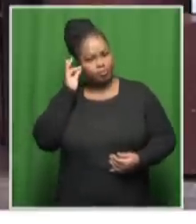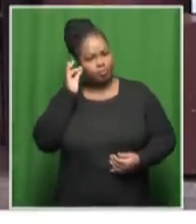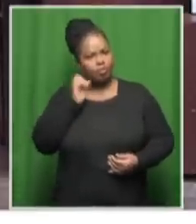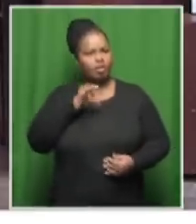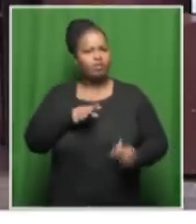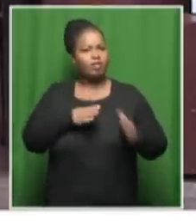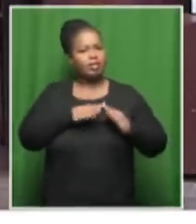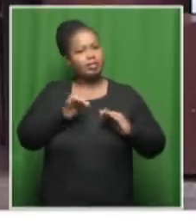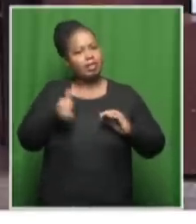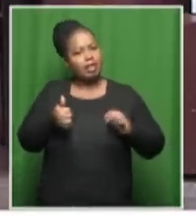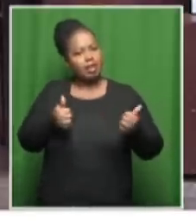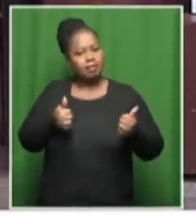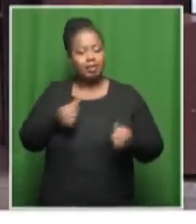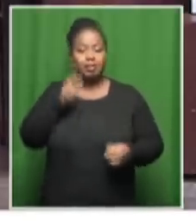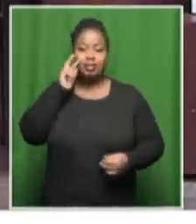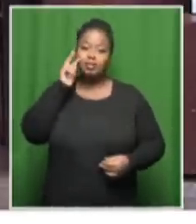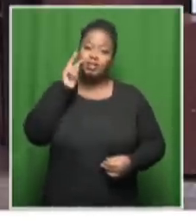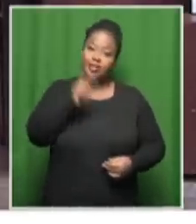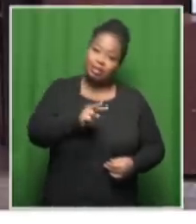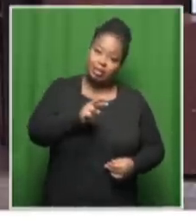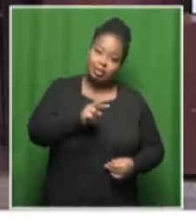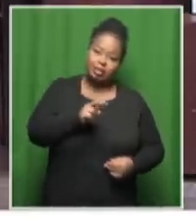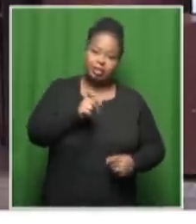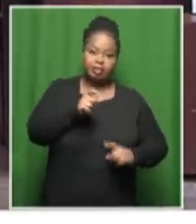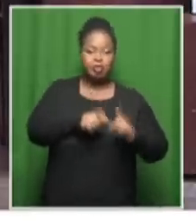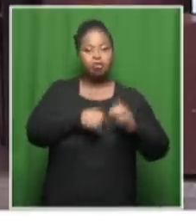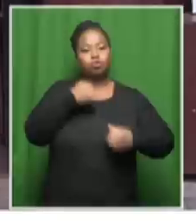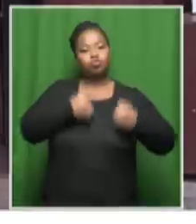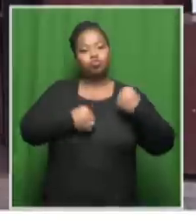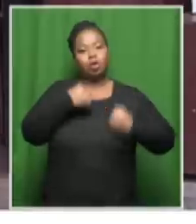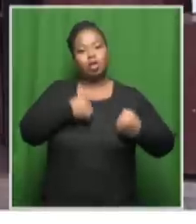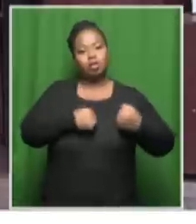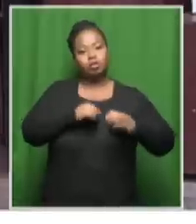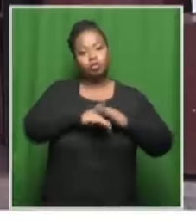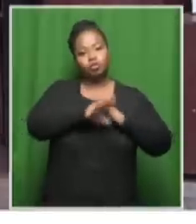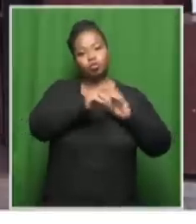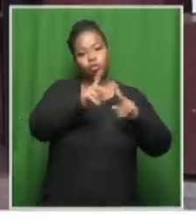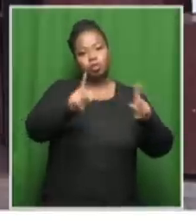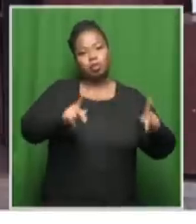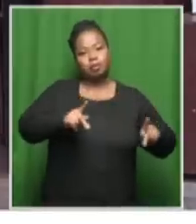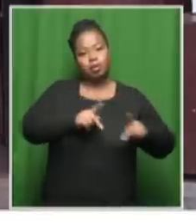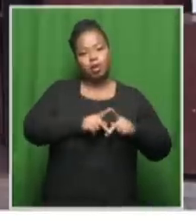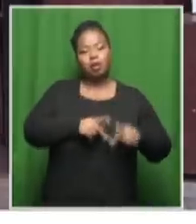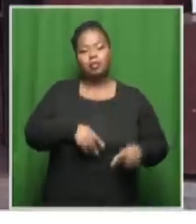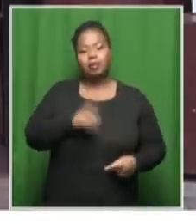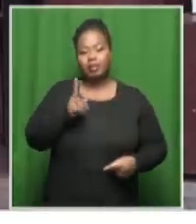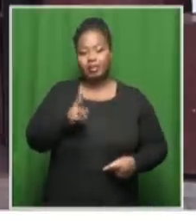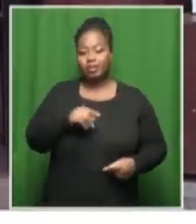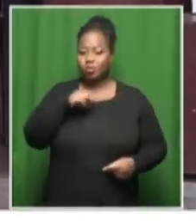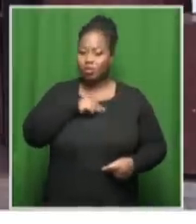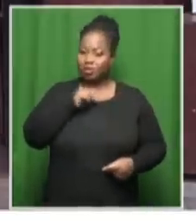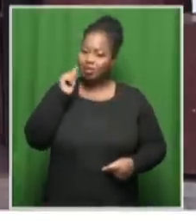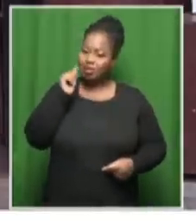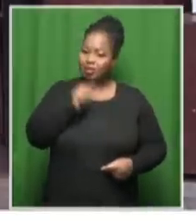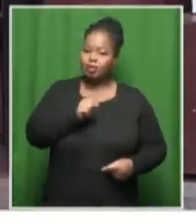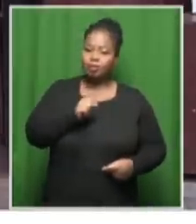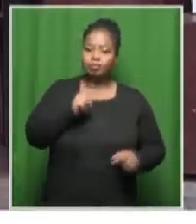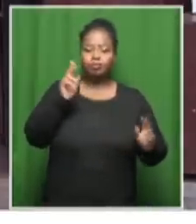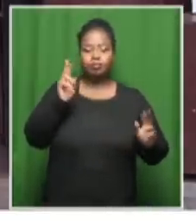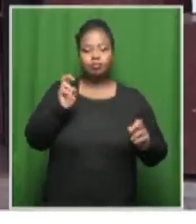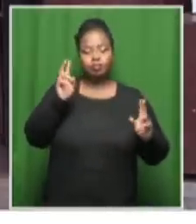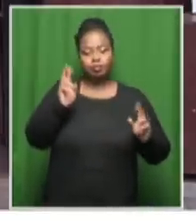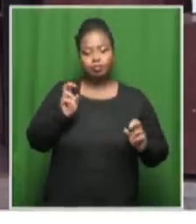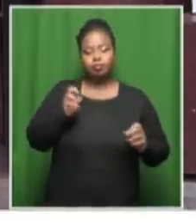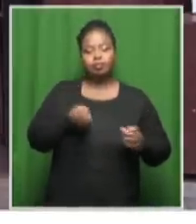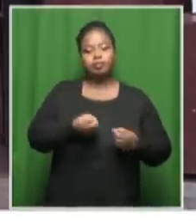these neighbors had seen anyone run towards the park. This park has also become an issue that has been